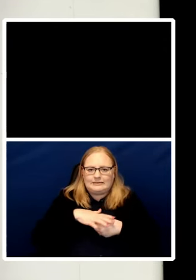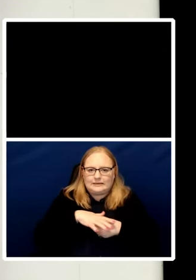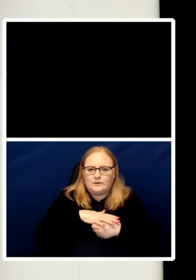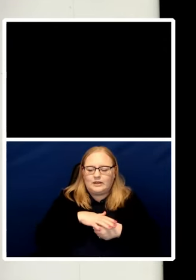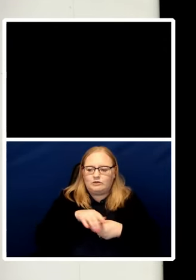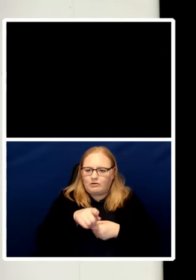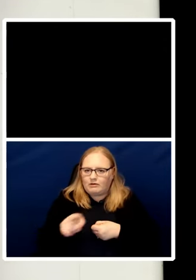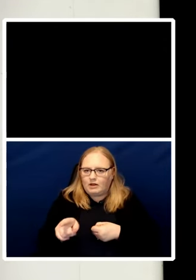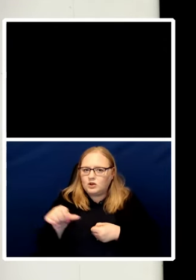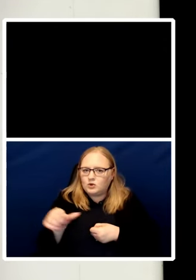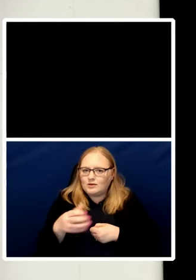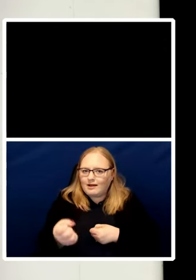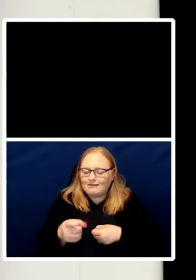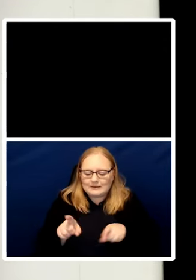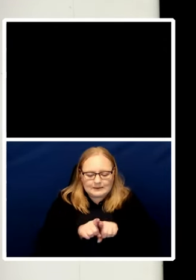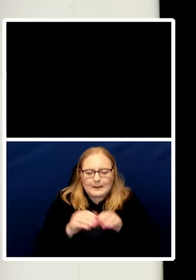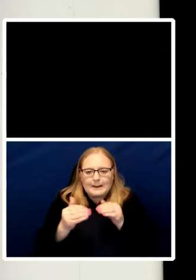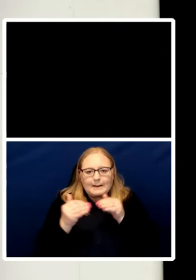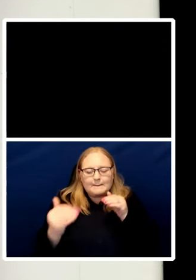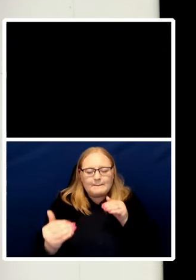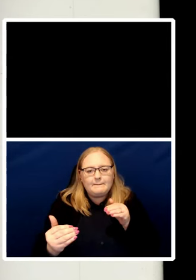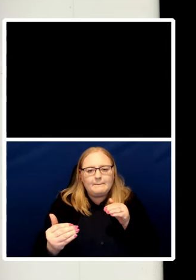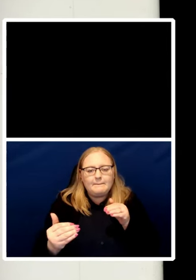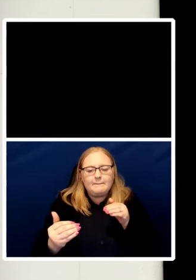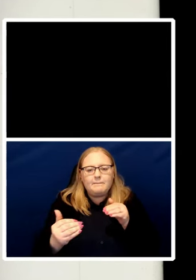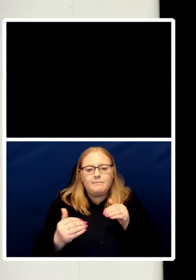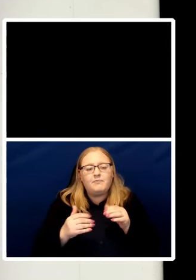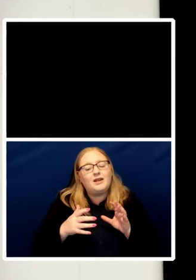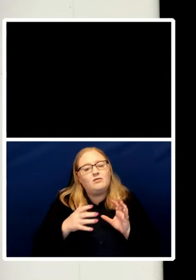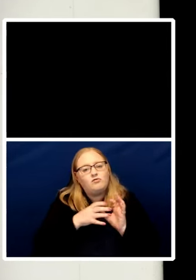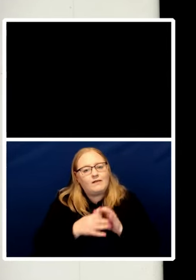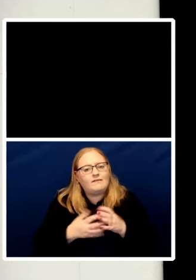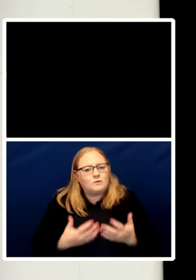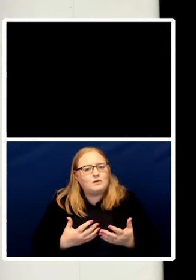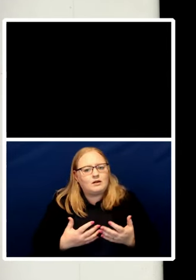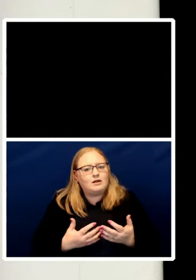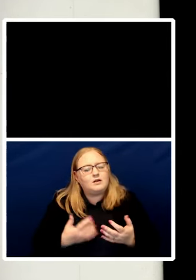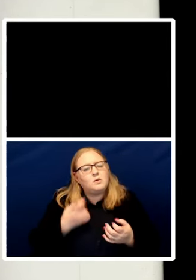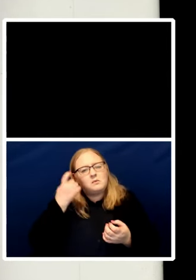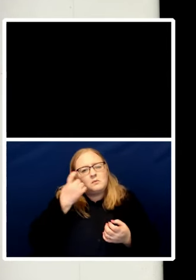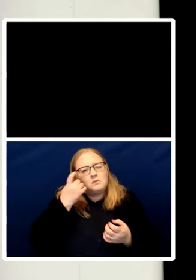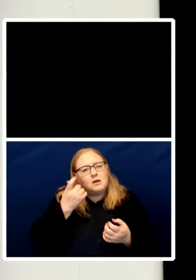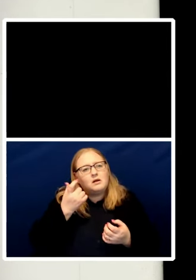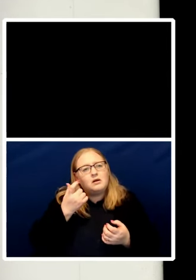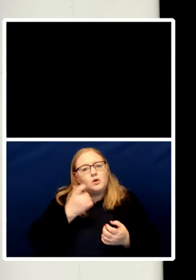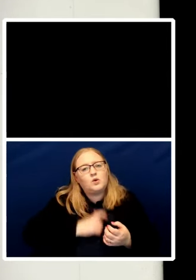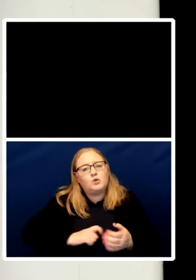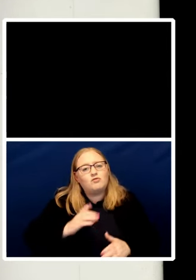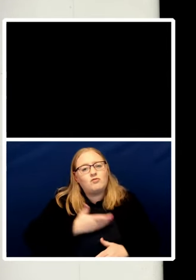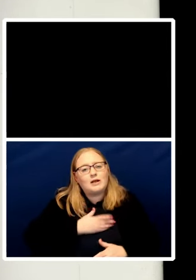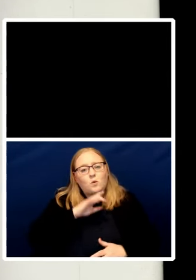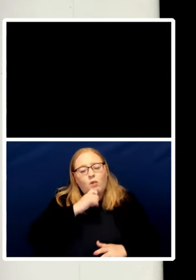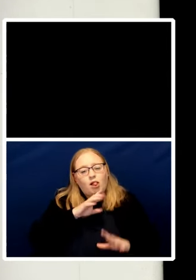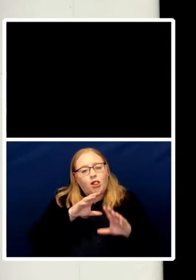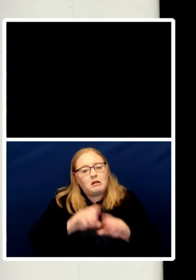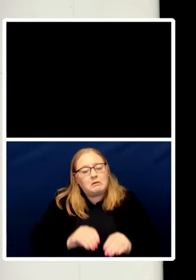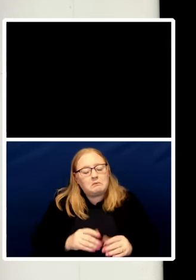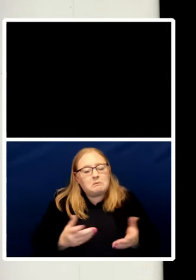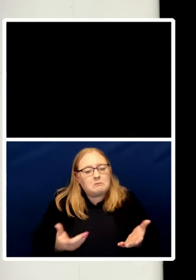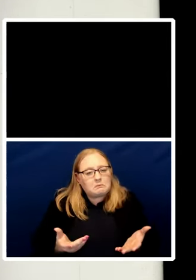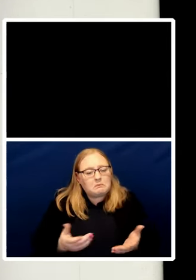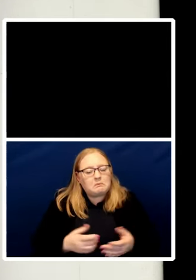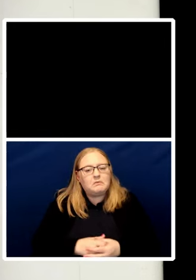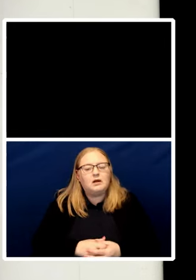why I'm wondering about the end times of human rights so I want to keep that notion of shame